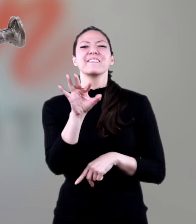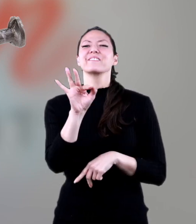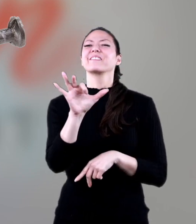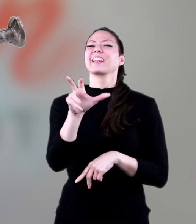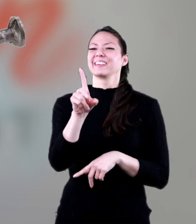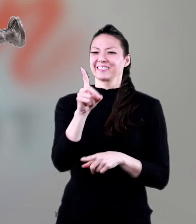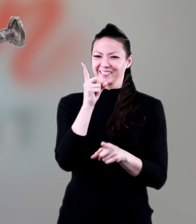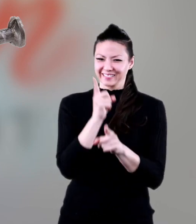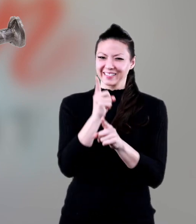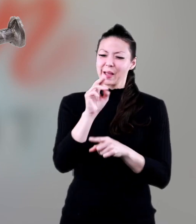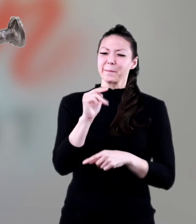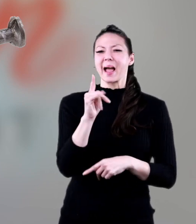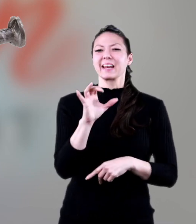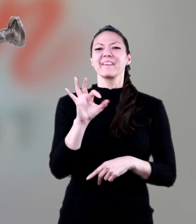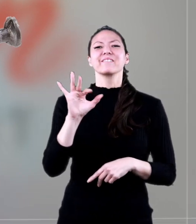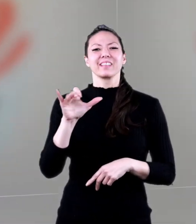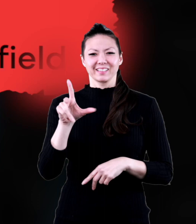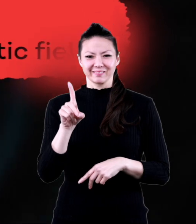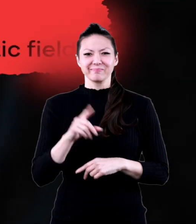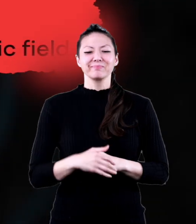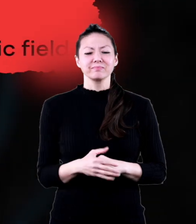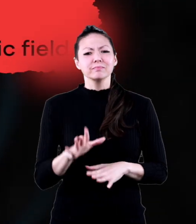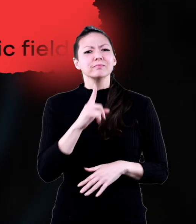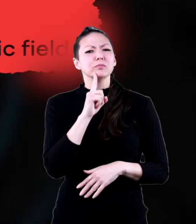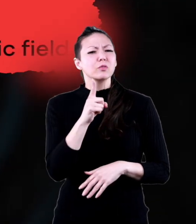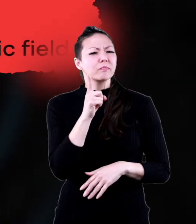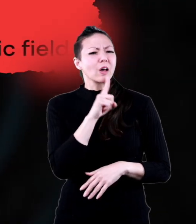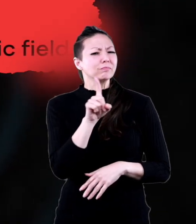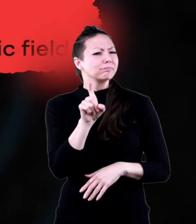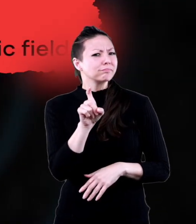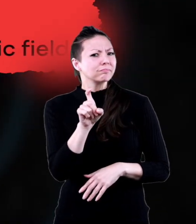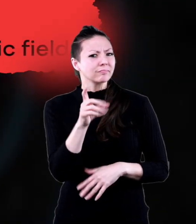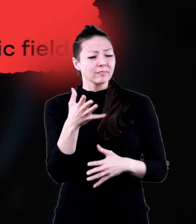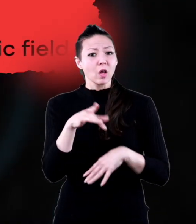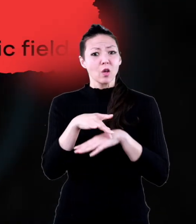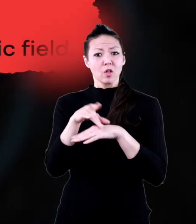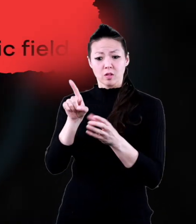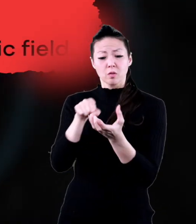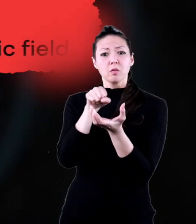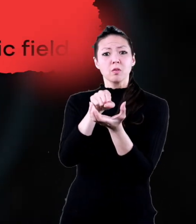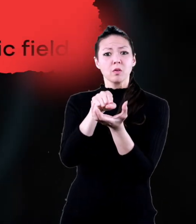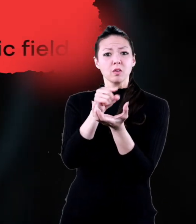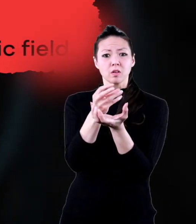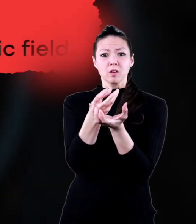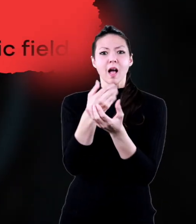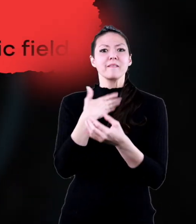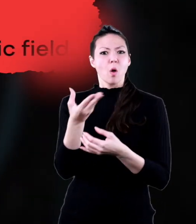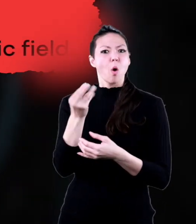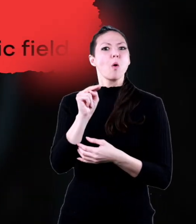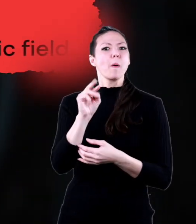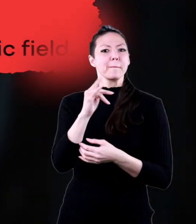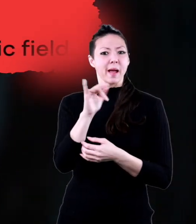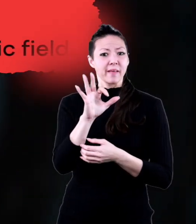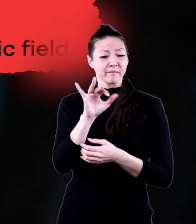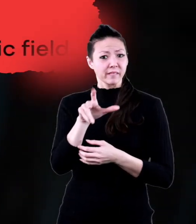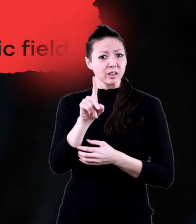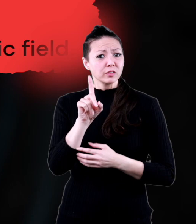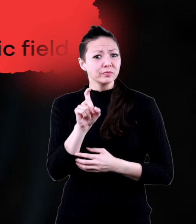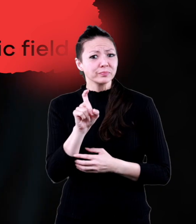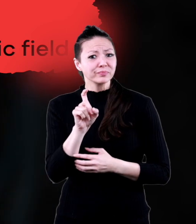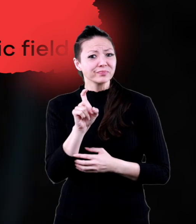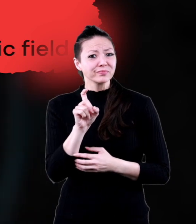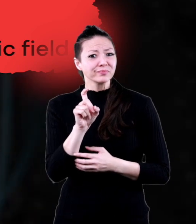Magnetic field. True or false? The Earth's core has its own magnetic field.